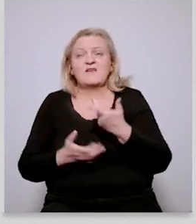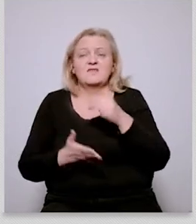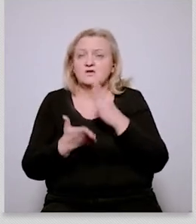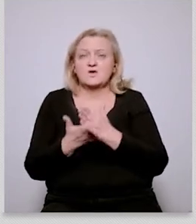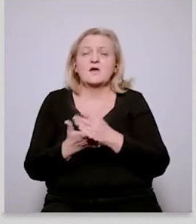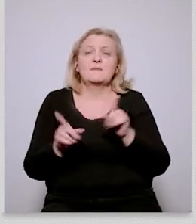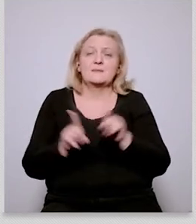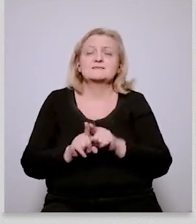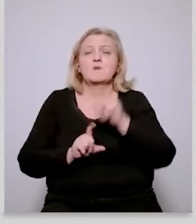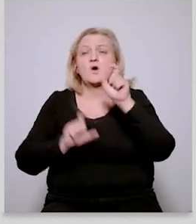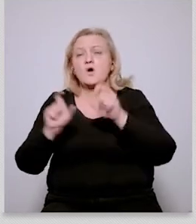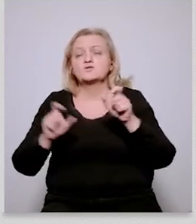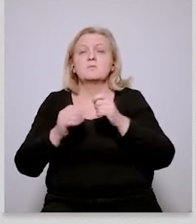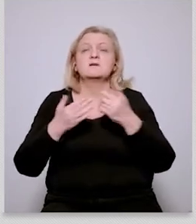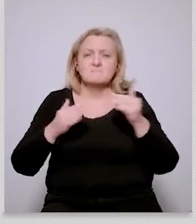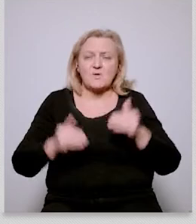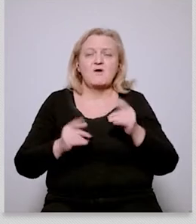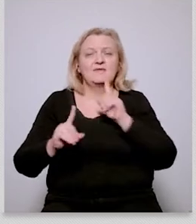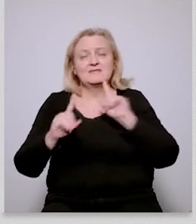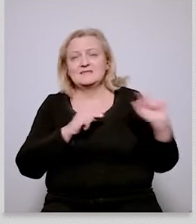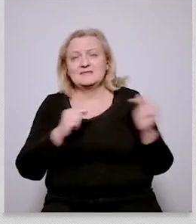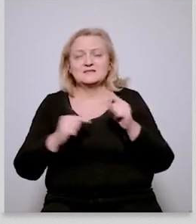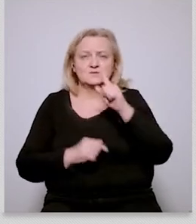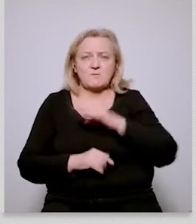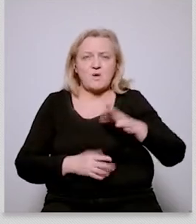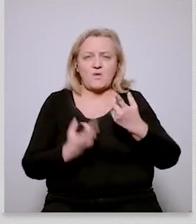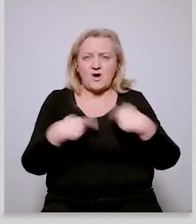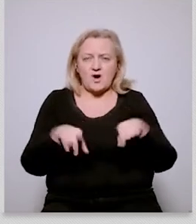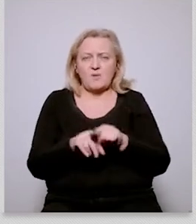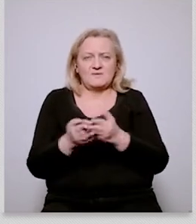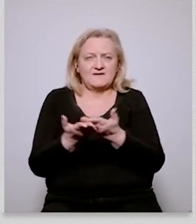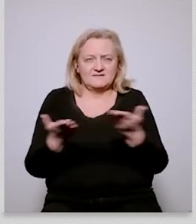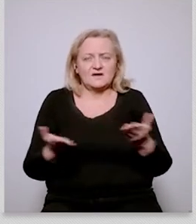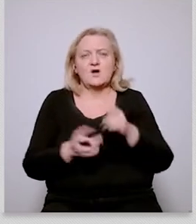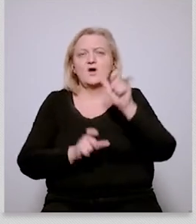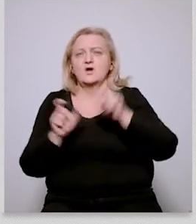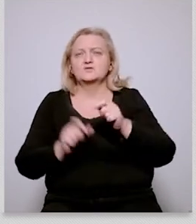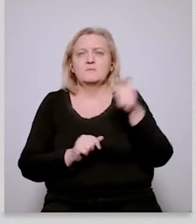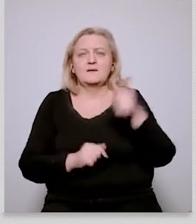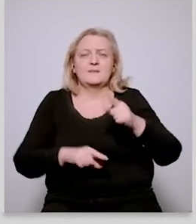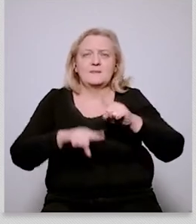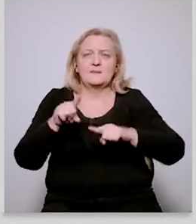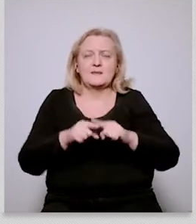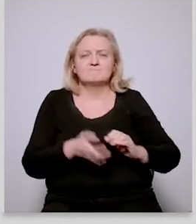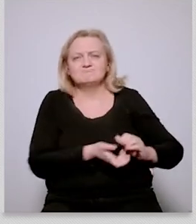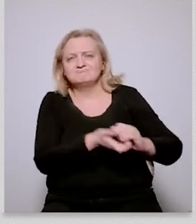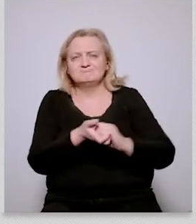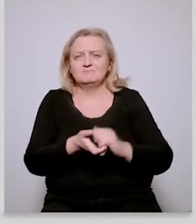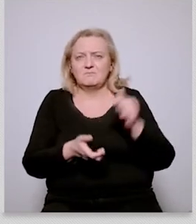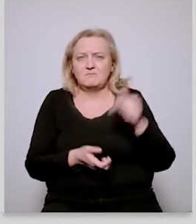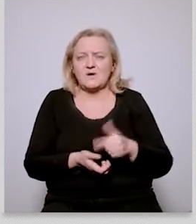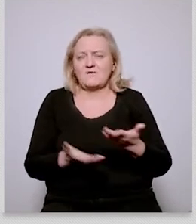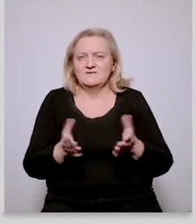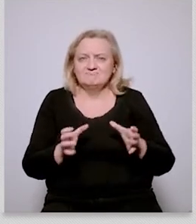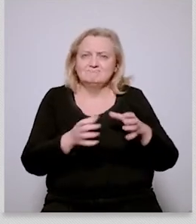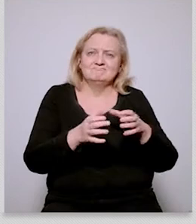and should be allies are actually not allies right and they're so they're mobilizing you know on both sides this